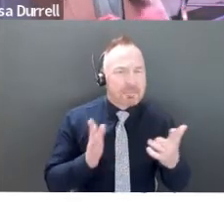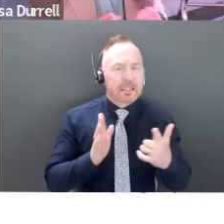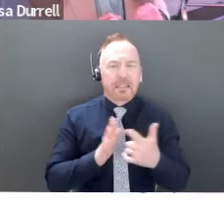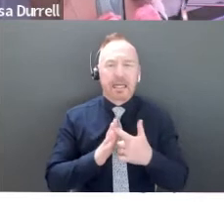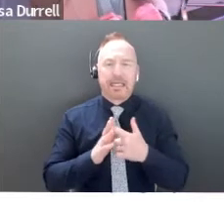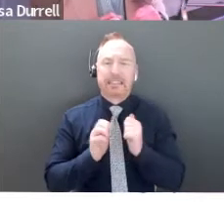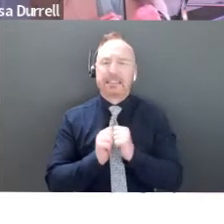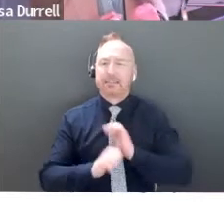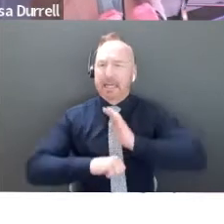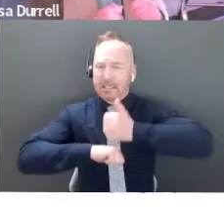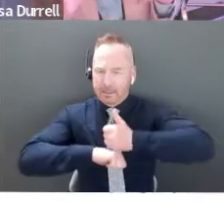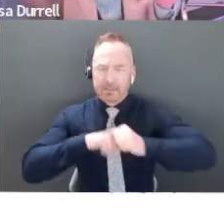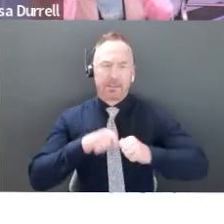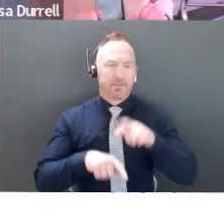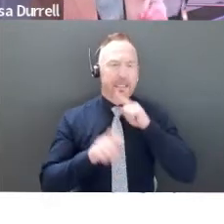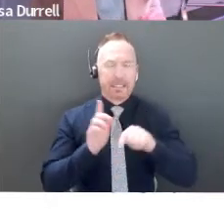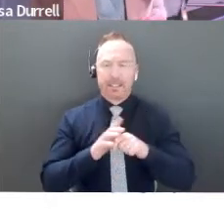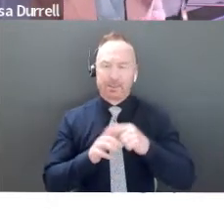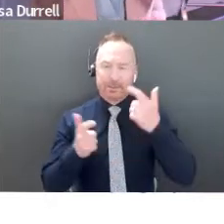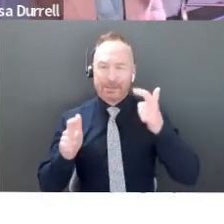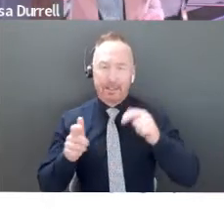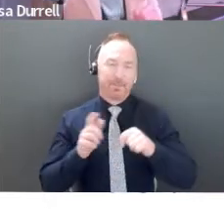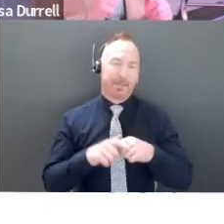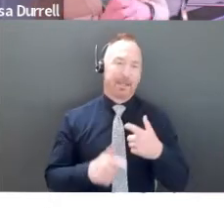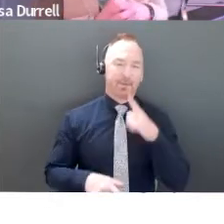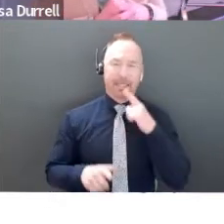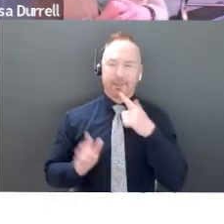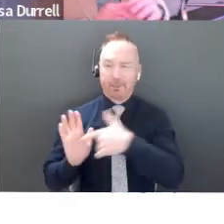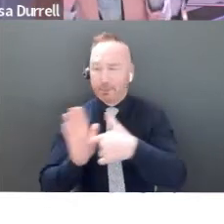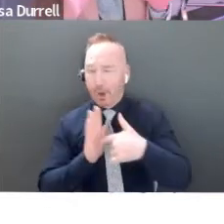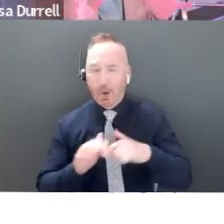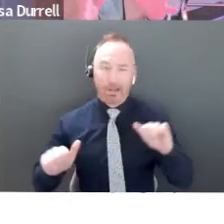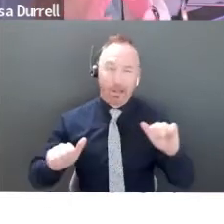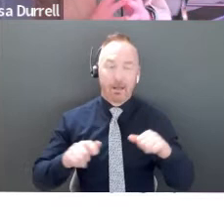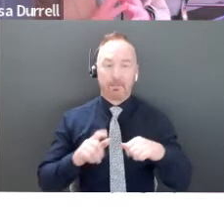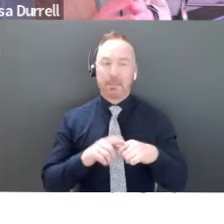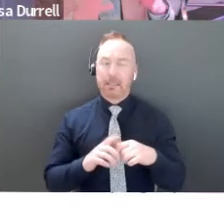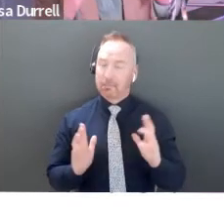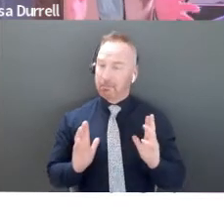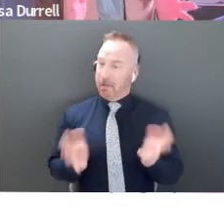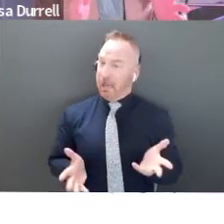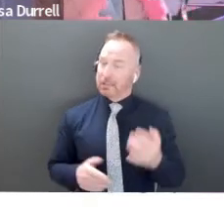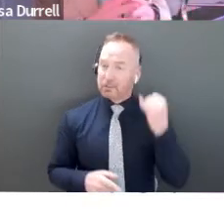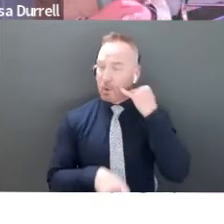they like to put the team slide off the top. They want to showcase their chops. And I think that that's okay. If you can back it up, if this is your fourth startup